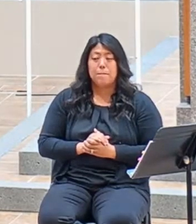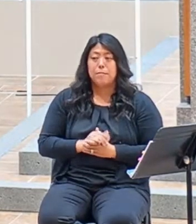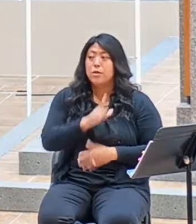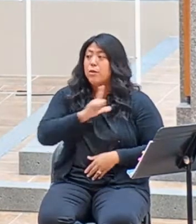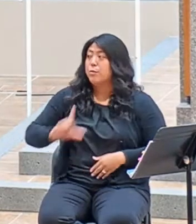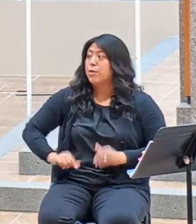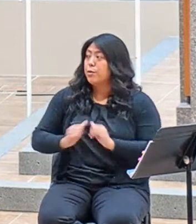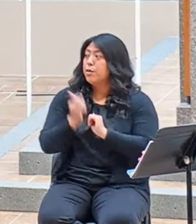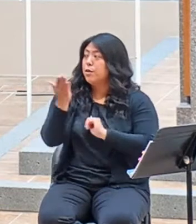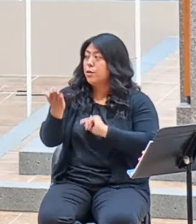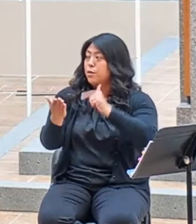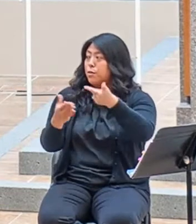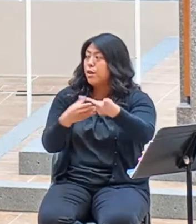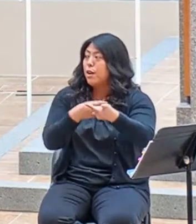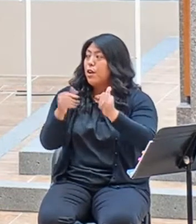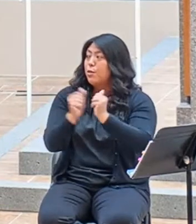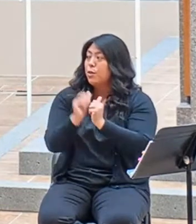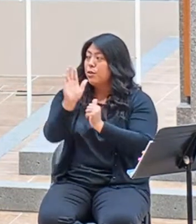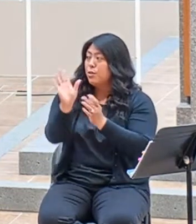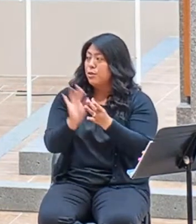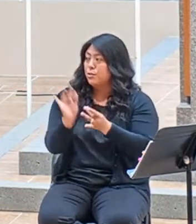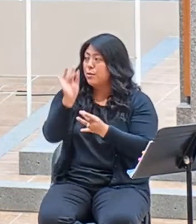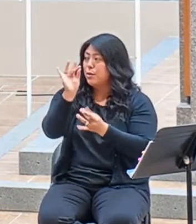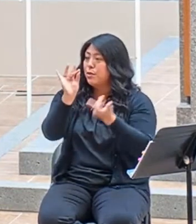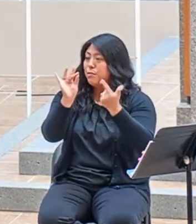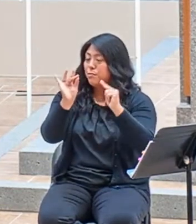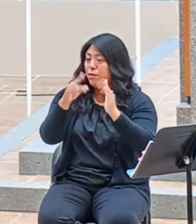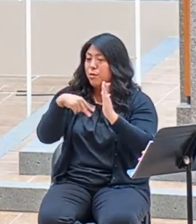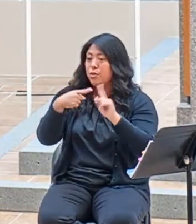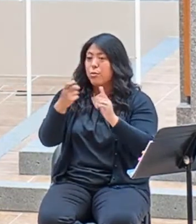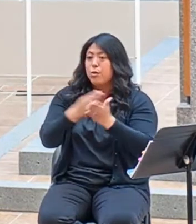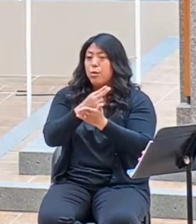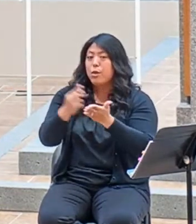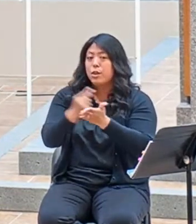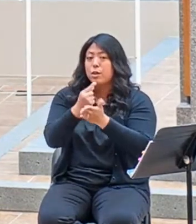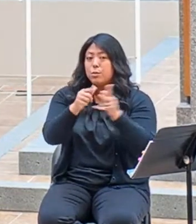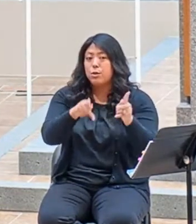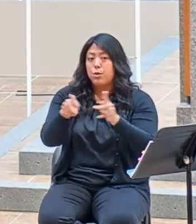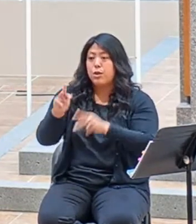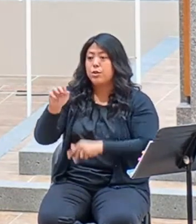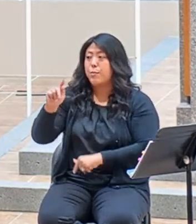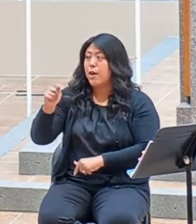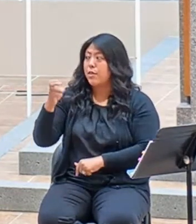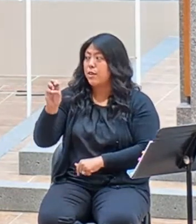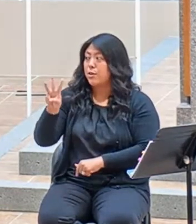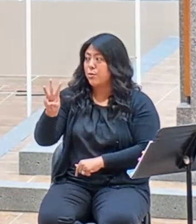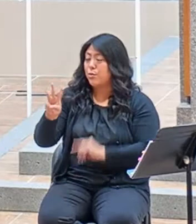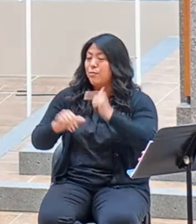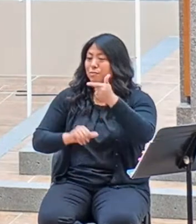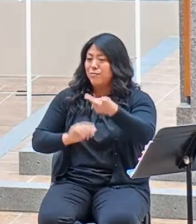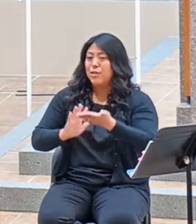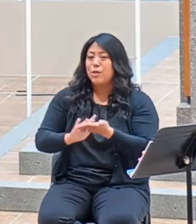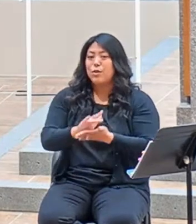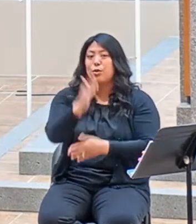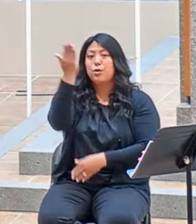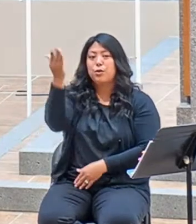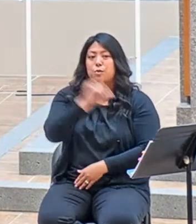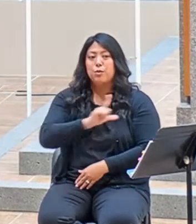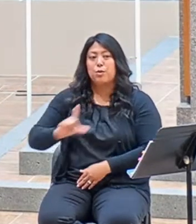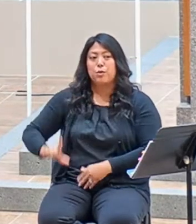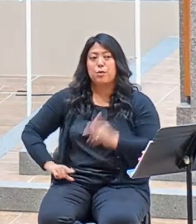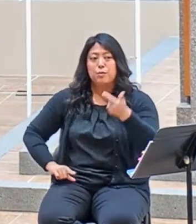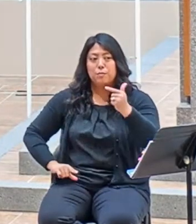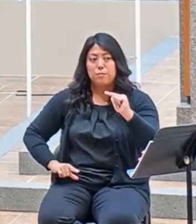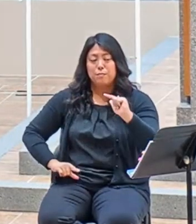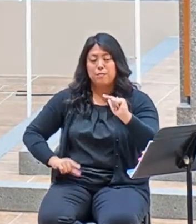The Lord be with you. And with your spirit. A reading from the Holy Gospel according to Matthew. Glory to you, O